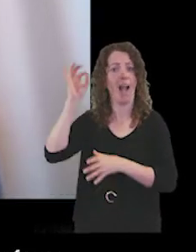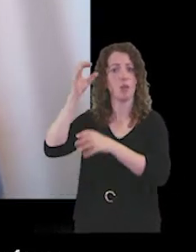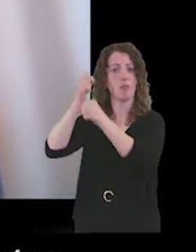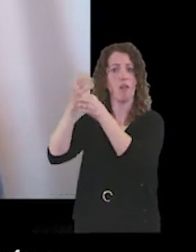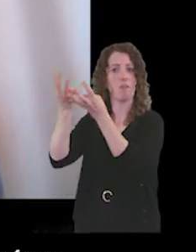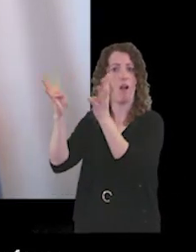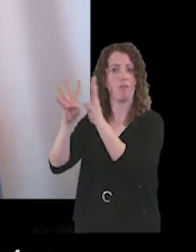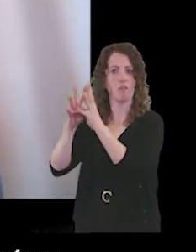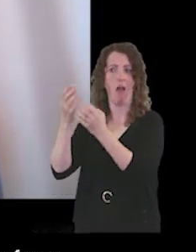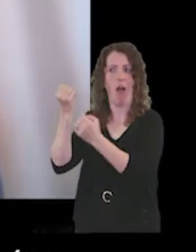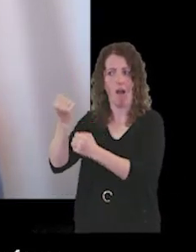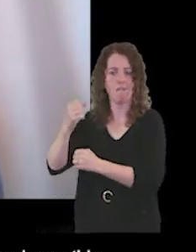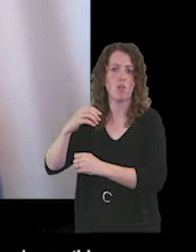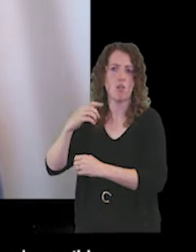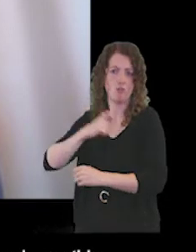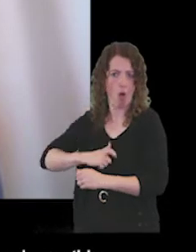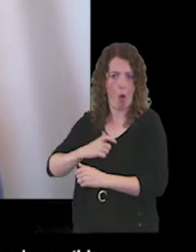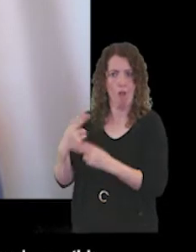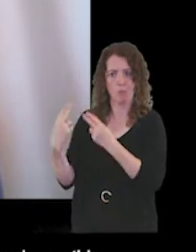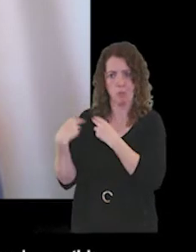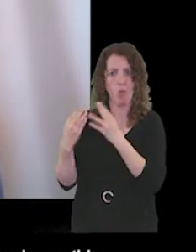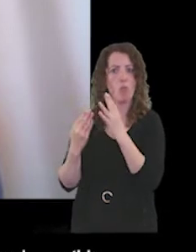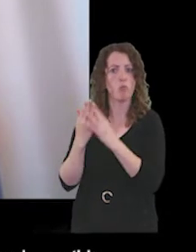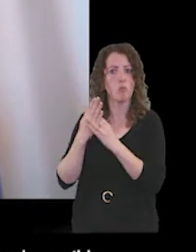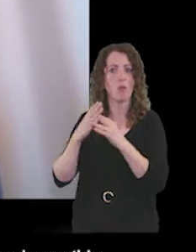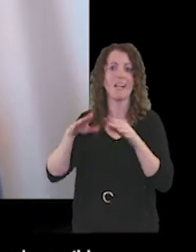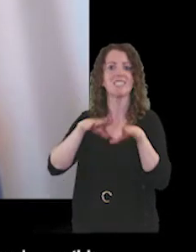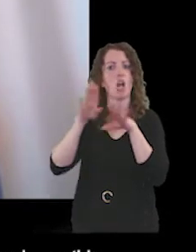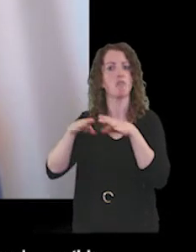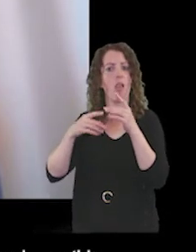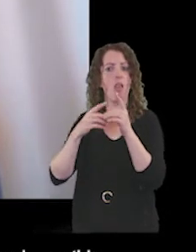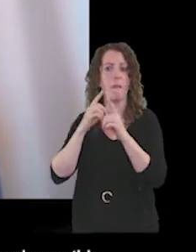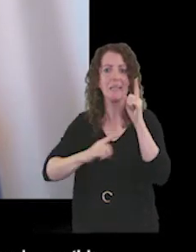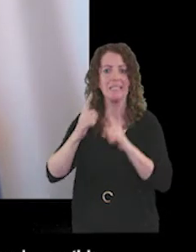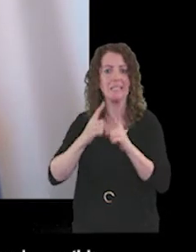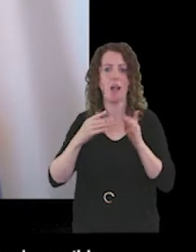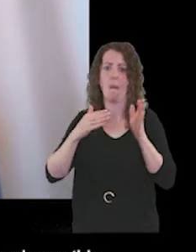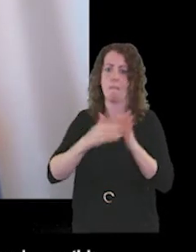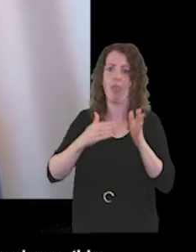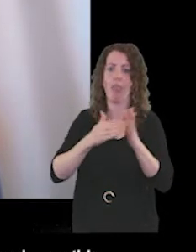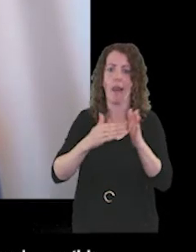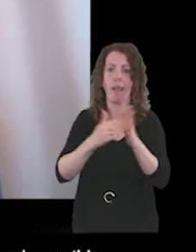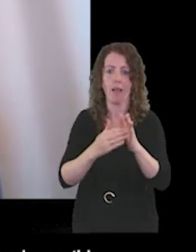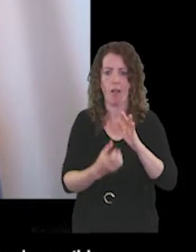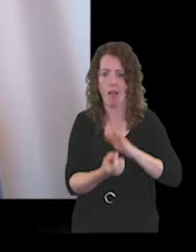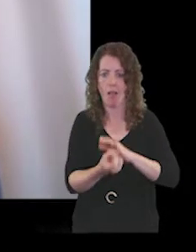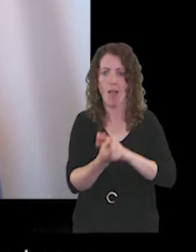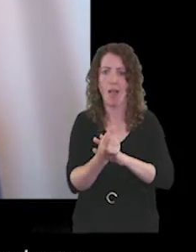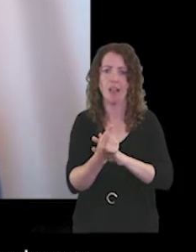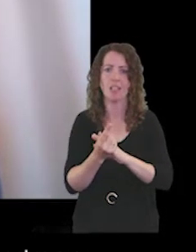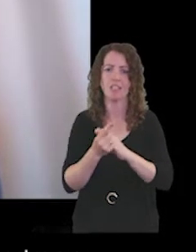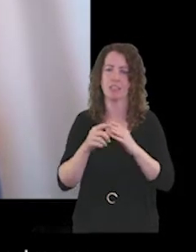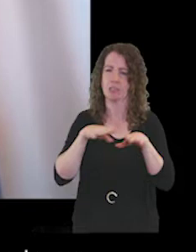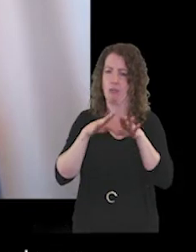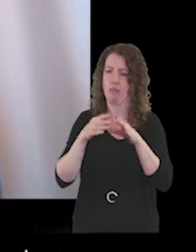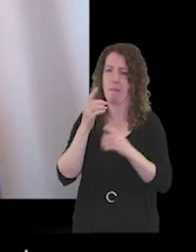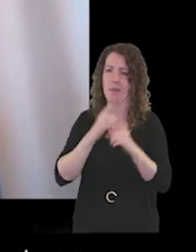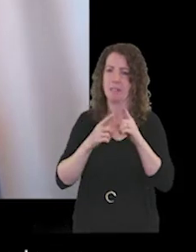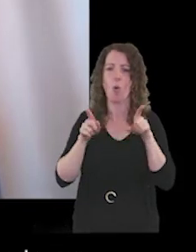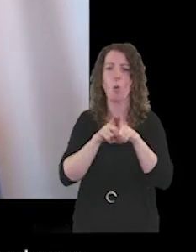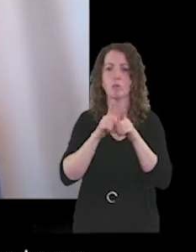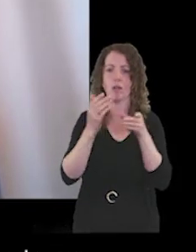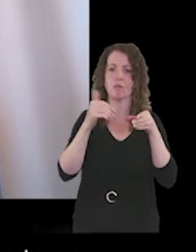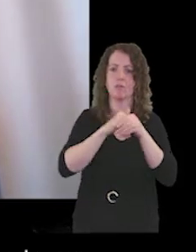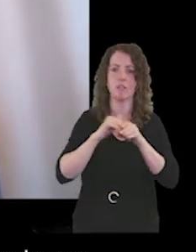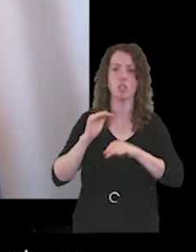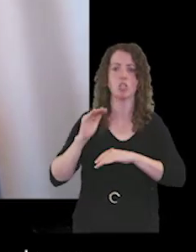performs its role and responsibilities through general meetings, through monthly accountability and development meetings and through participation in